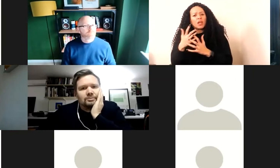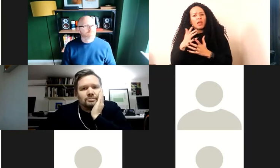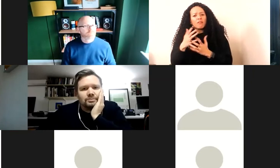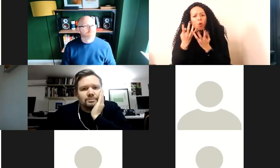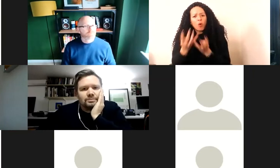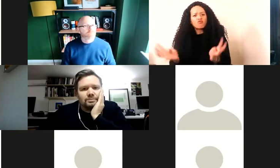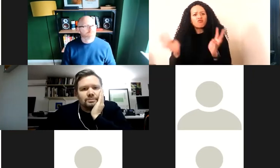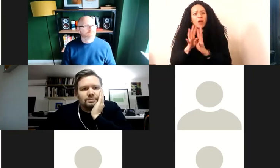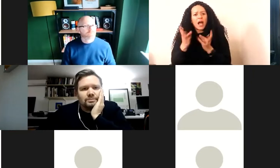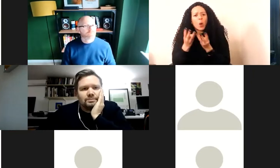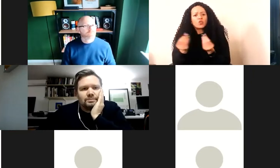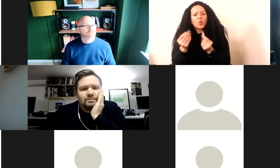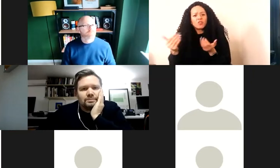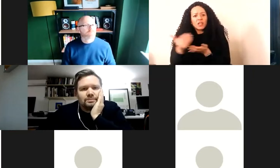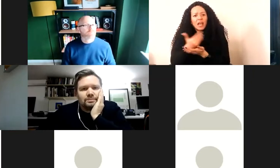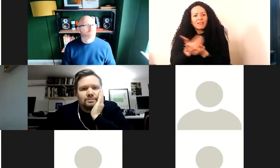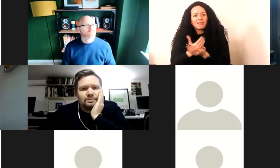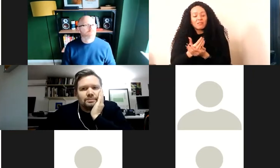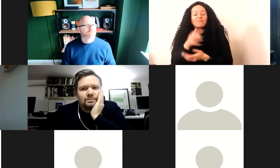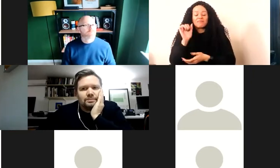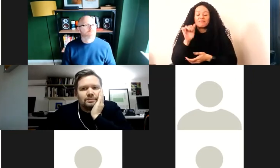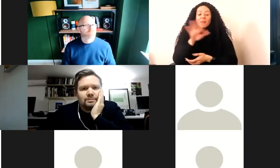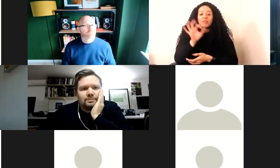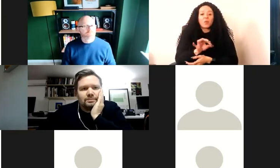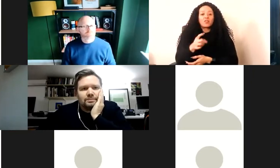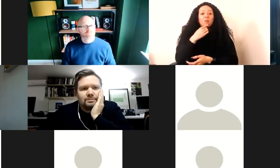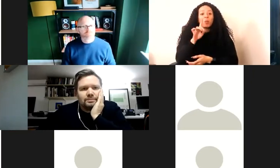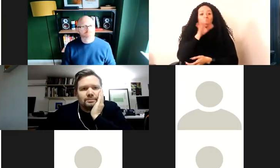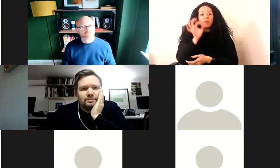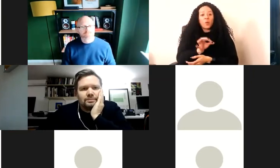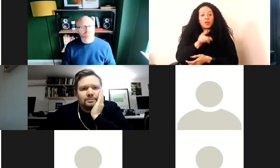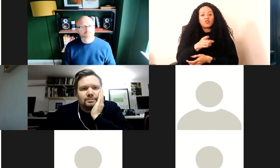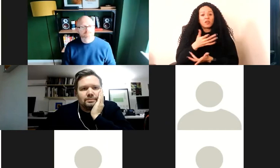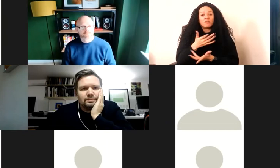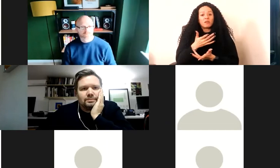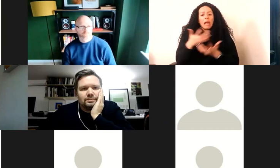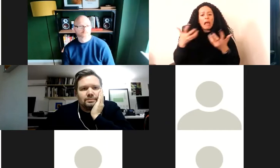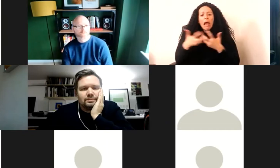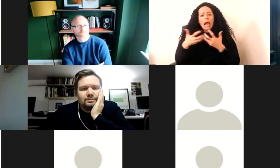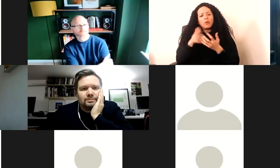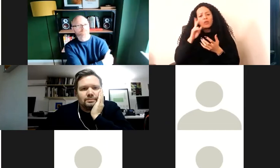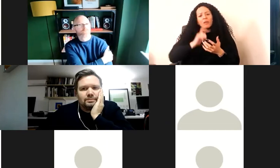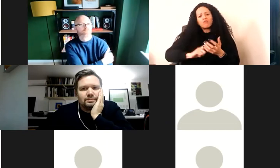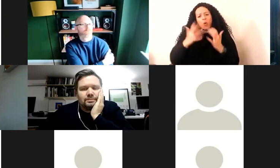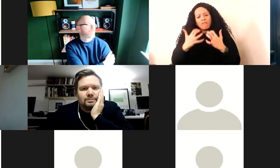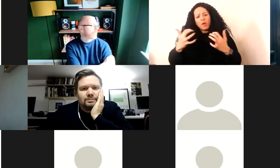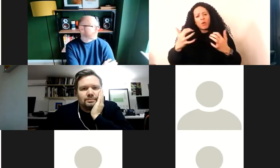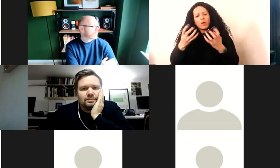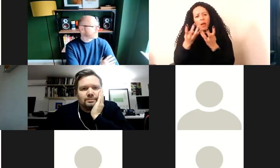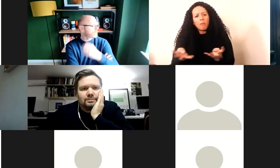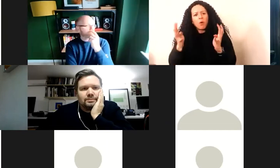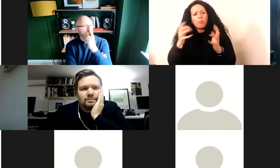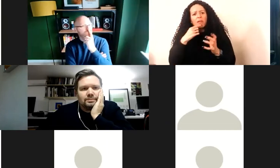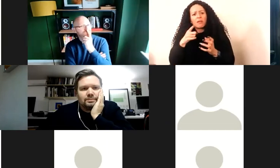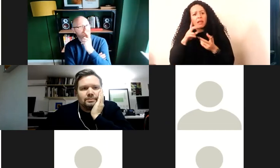have another question in the chat, which was on our question and so which is, how do you see the role of the audience and public shifting as many